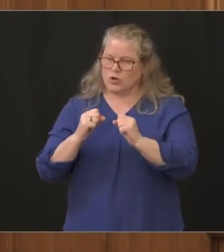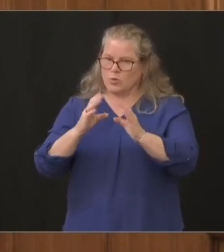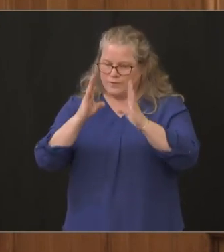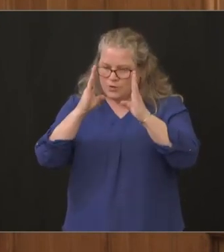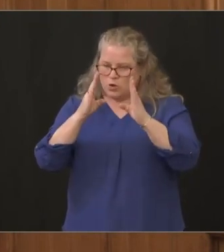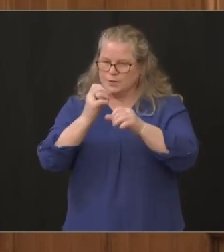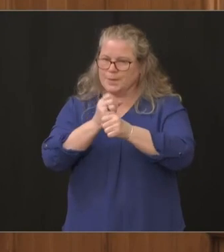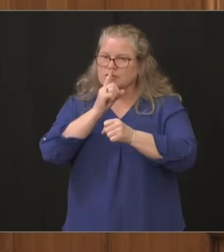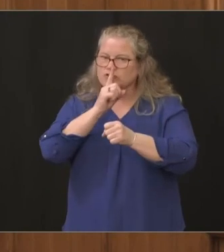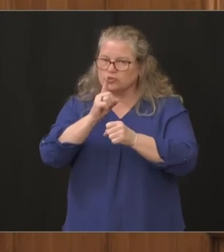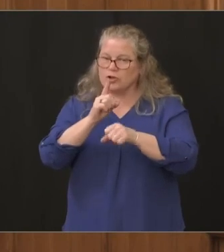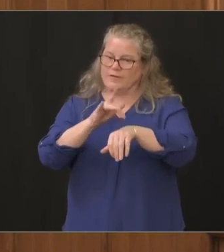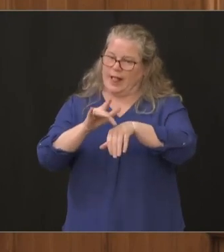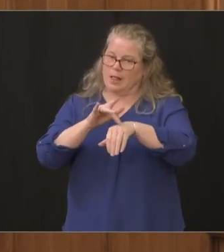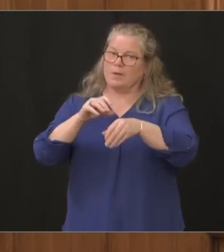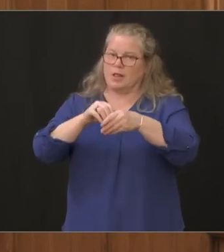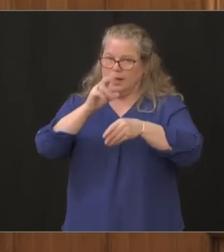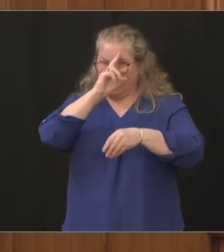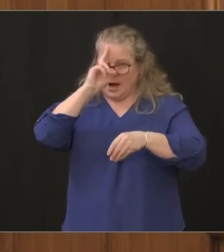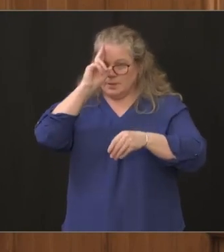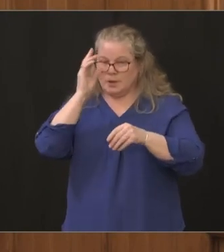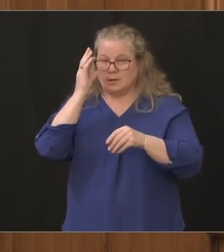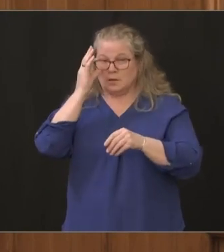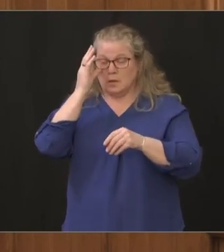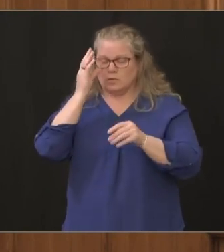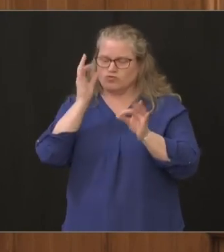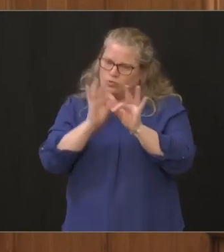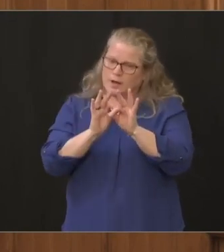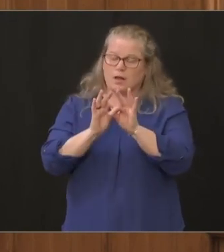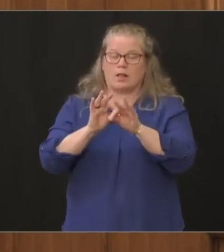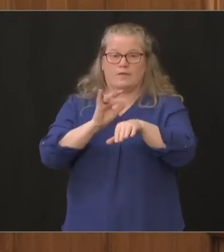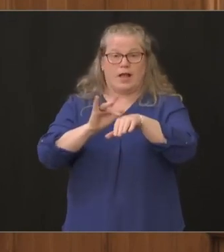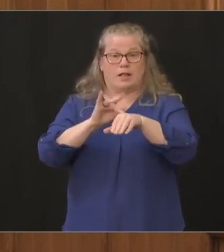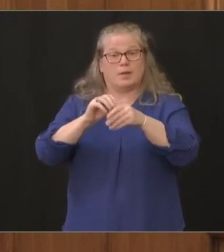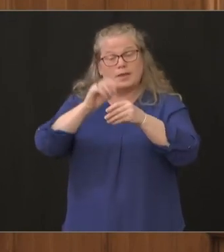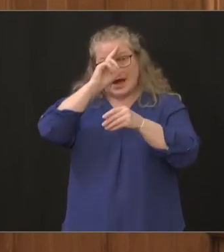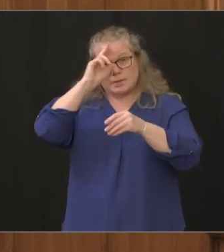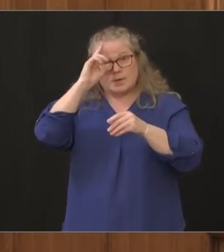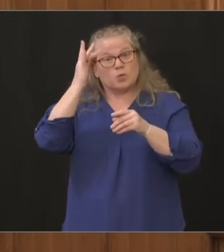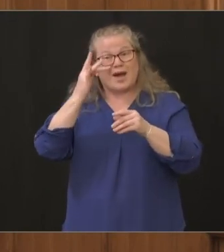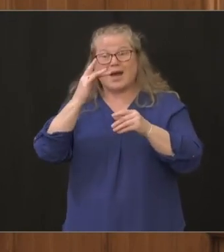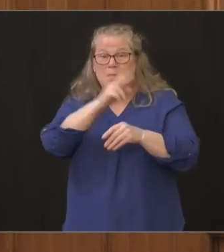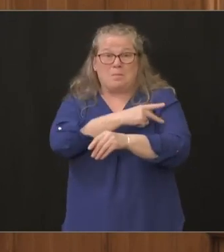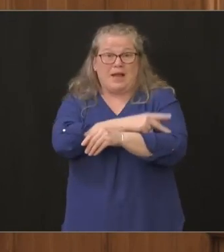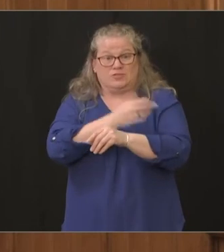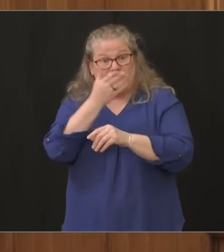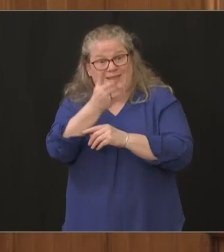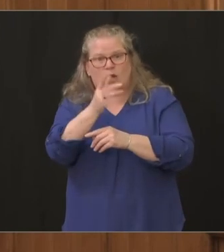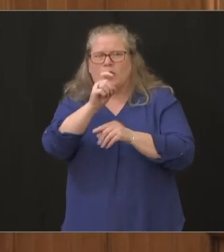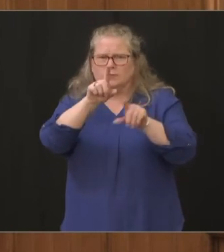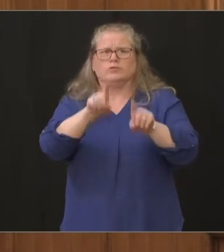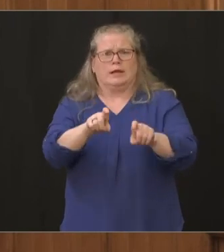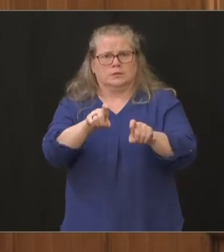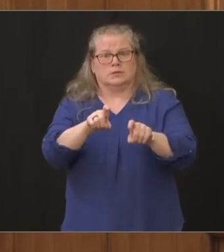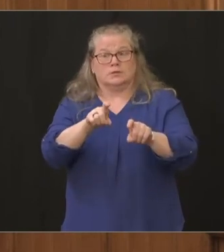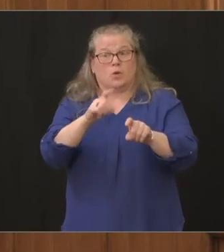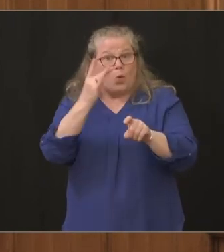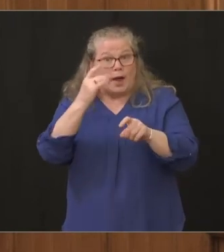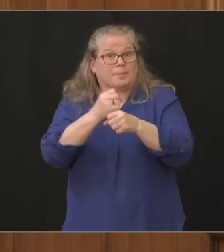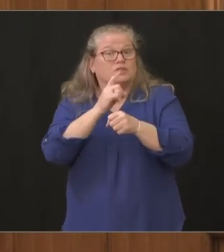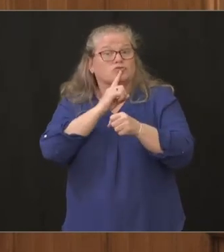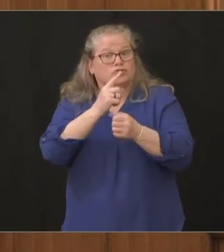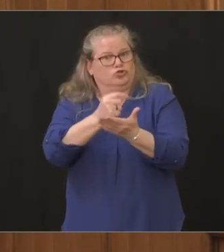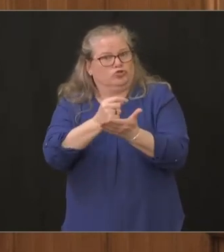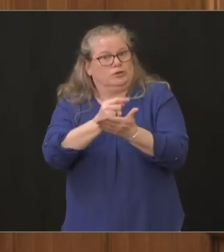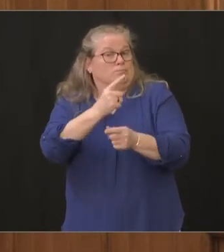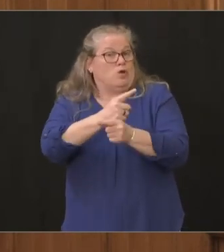making certain it's available in the hospitals critical to be available in the hospitals you have to test patients once you can treat them properly two so you don't waste